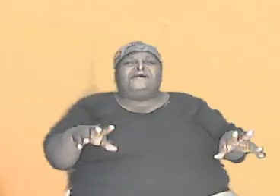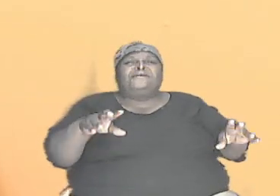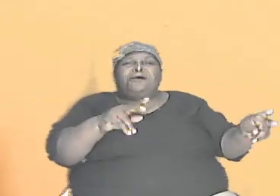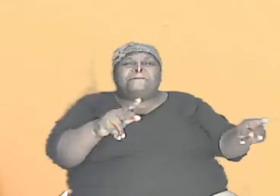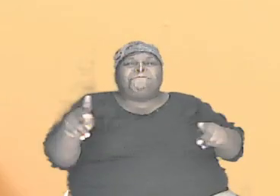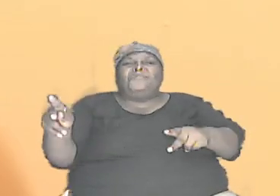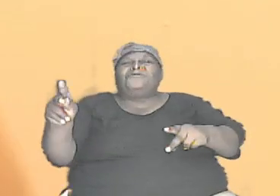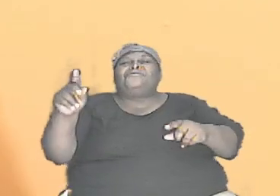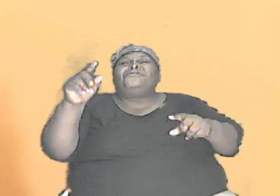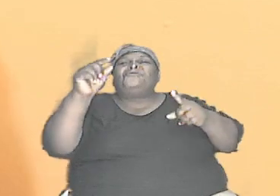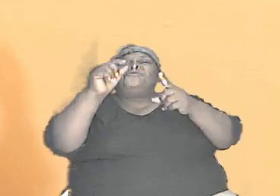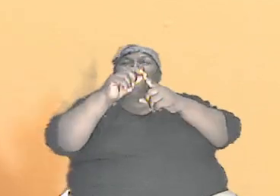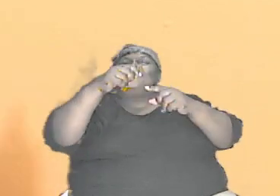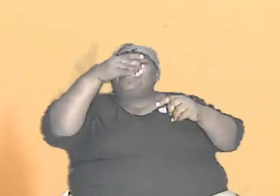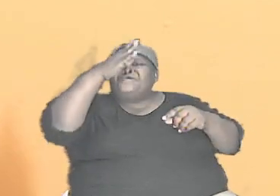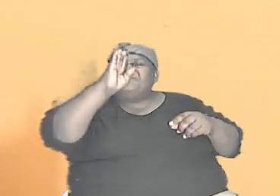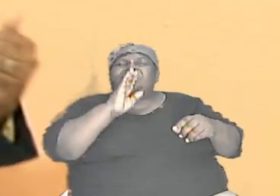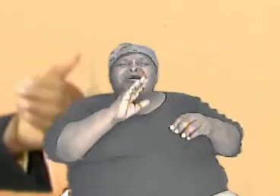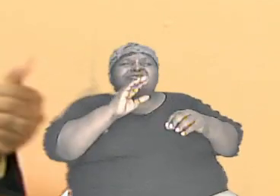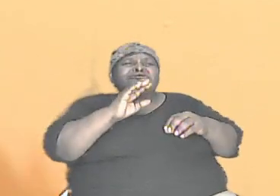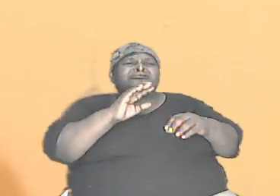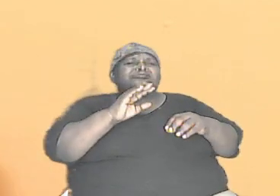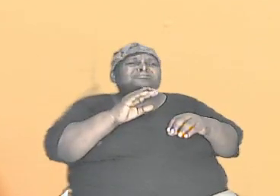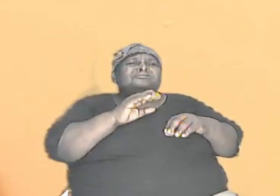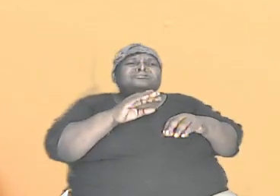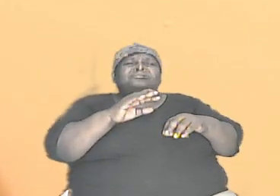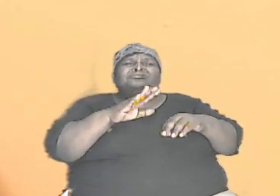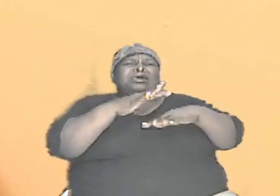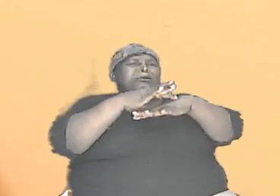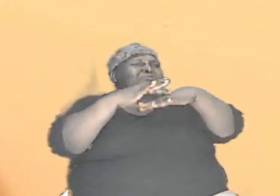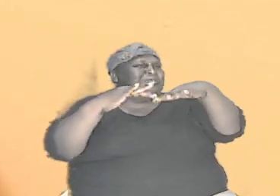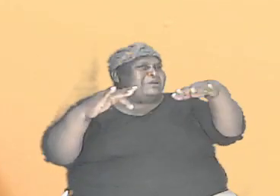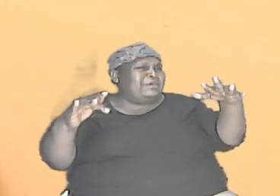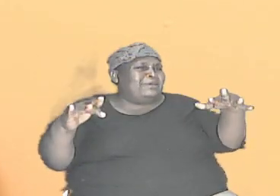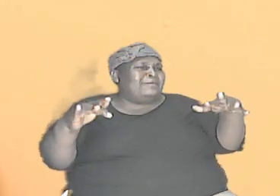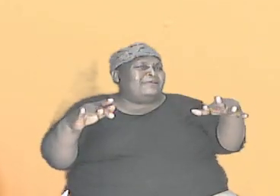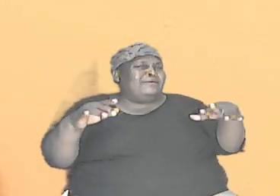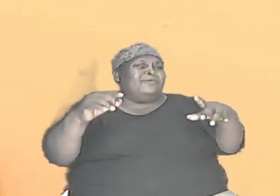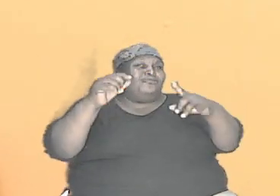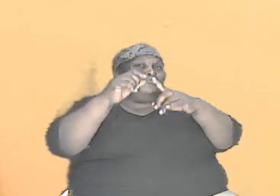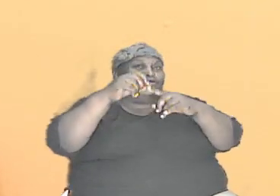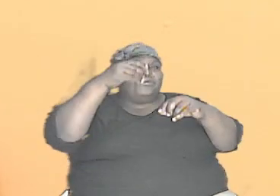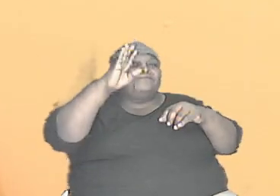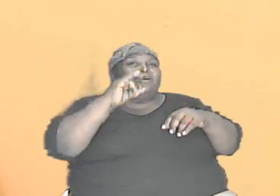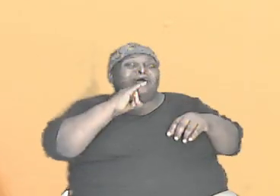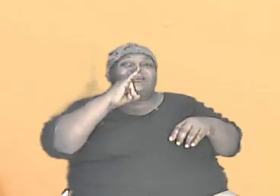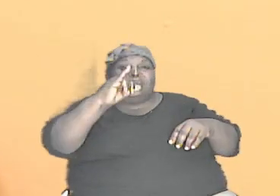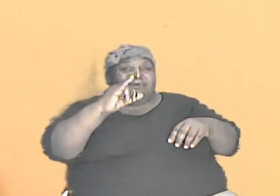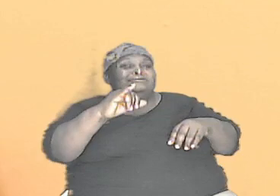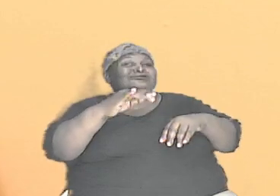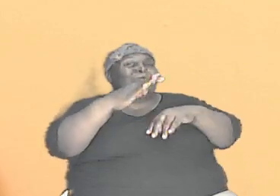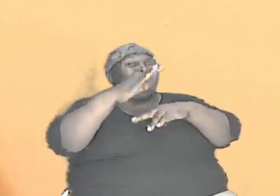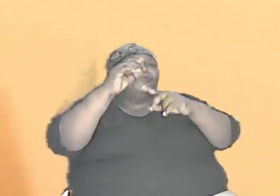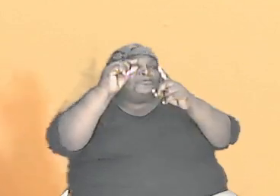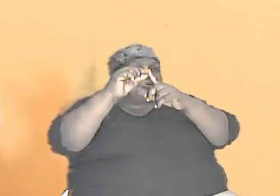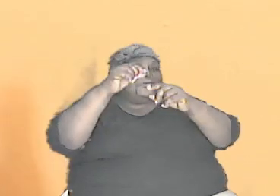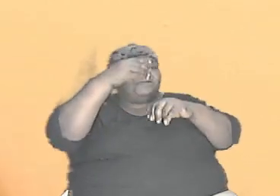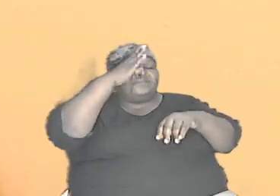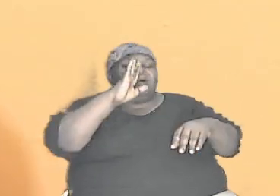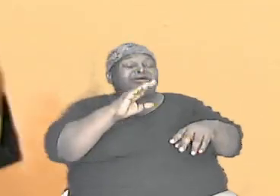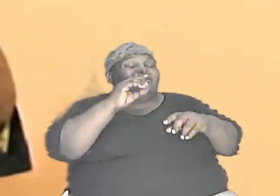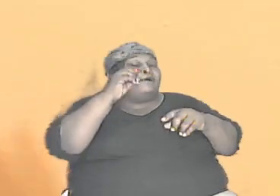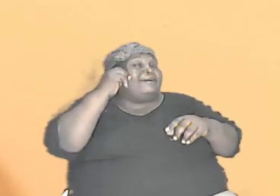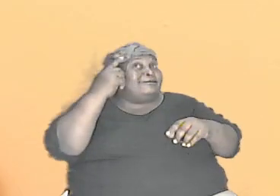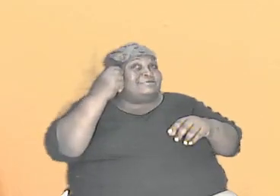almighty God the words of God are the words of God and they stand sure as